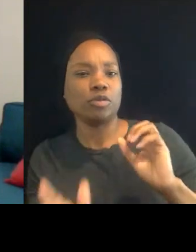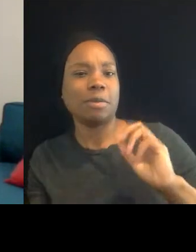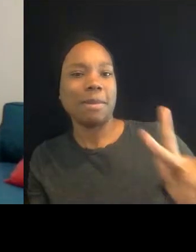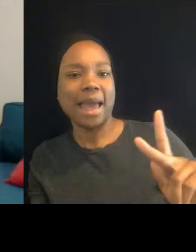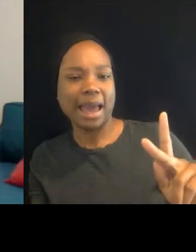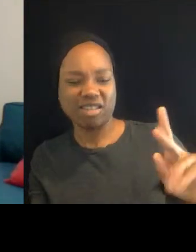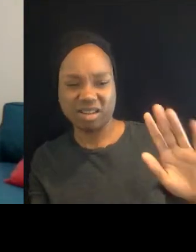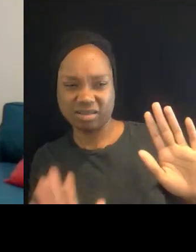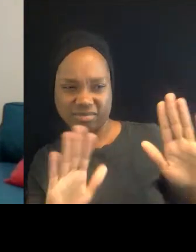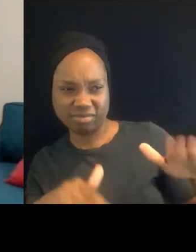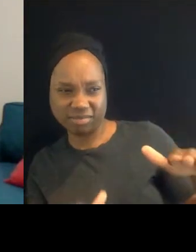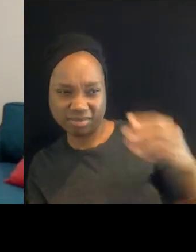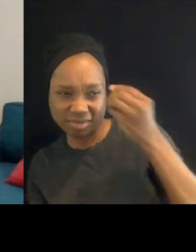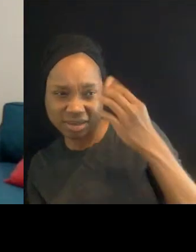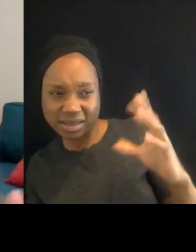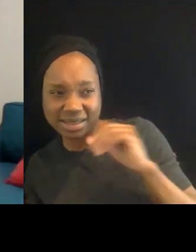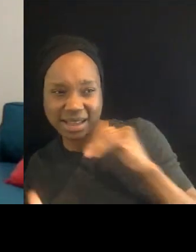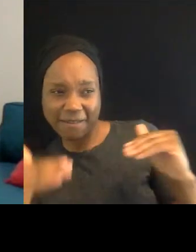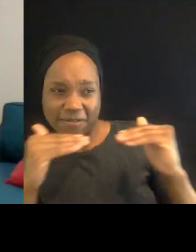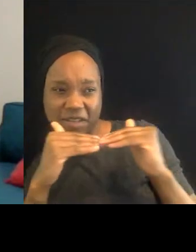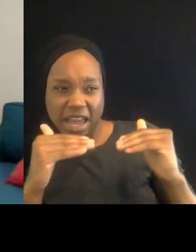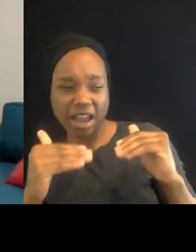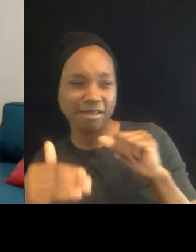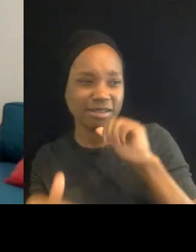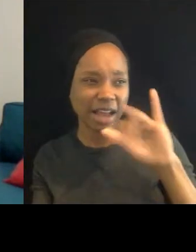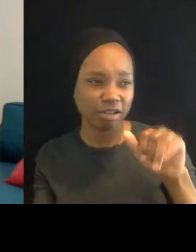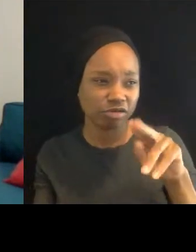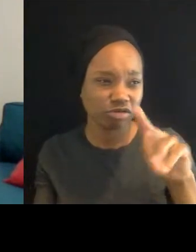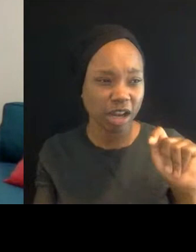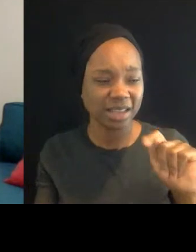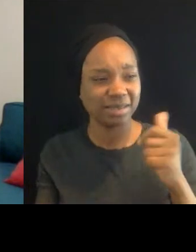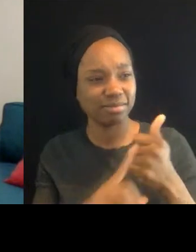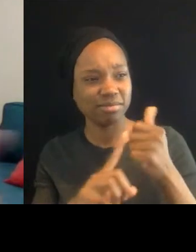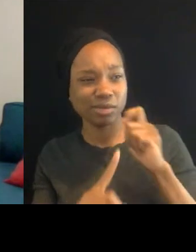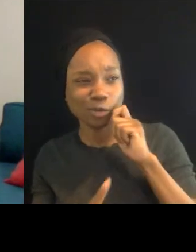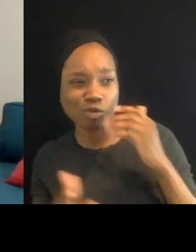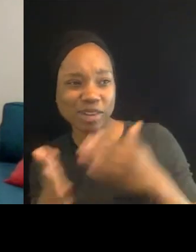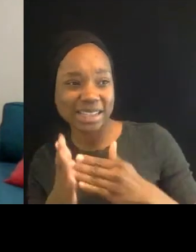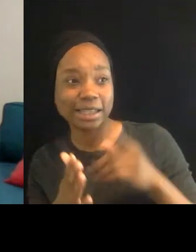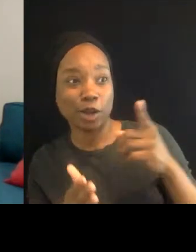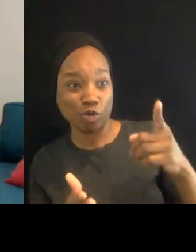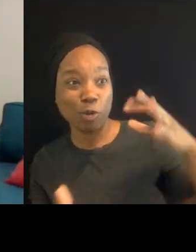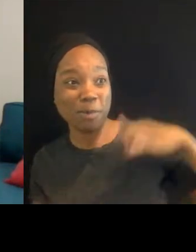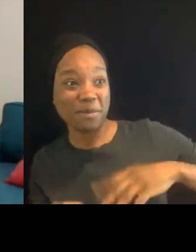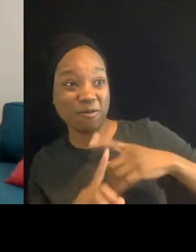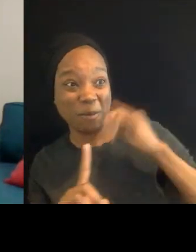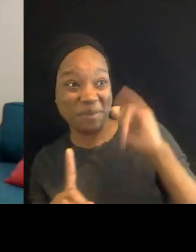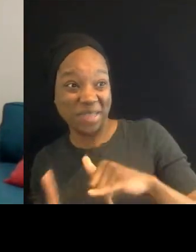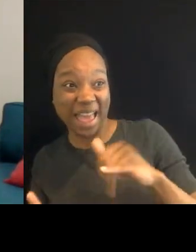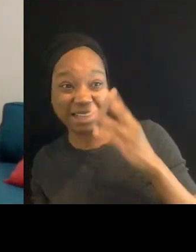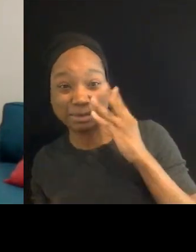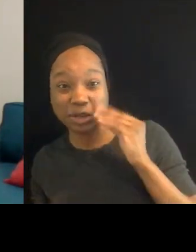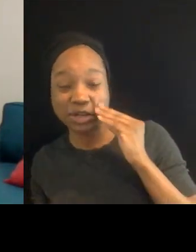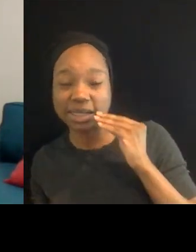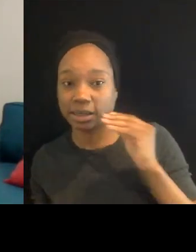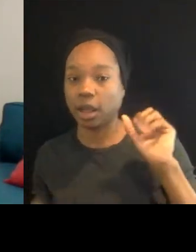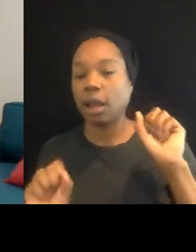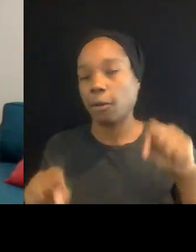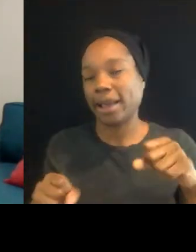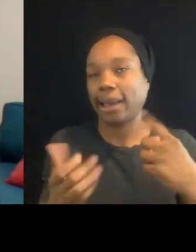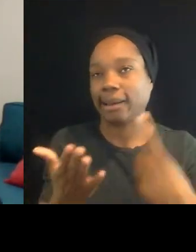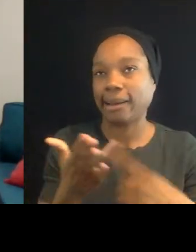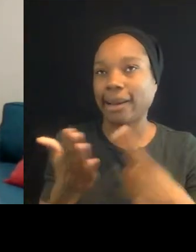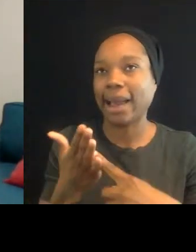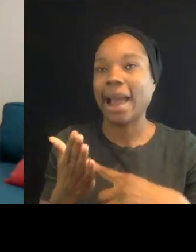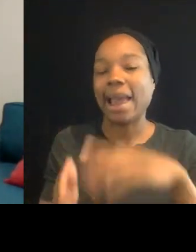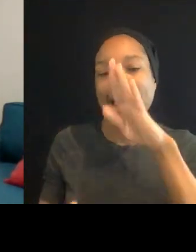unjust, this is racist, and you benefit from that, whether it's, we can talk about implicit versus, we can talk